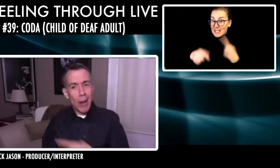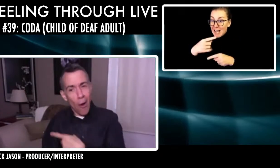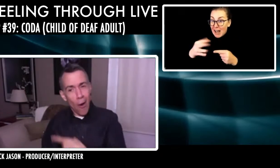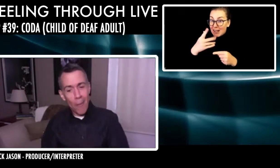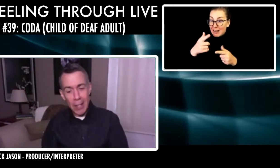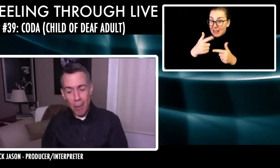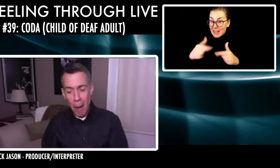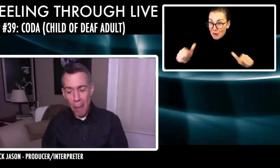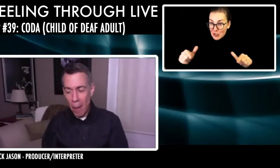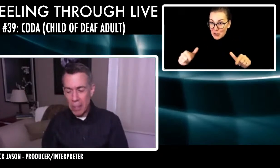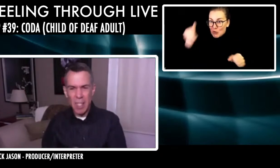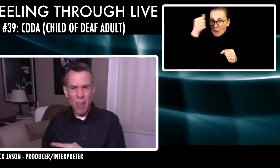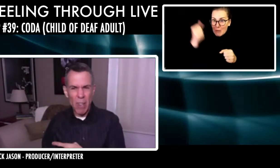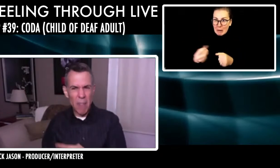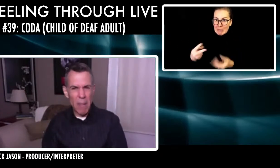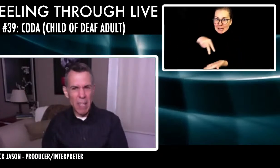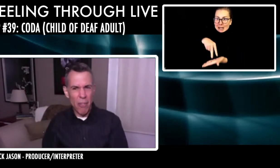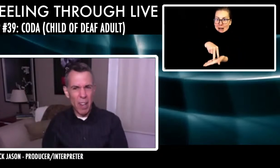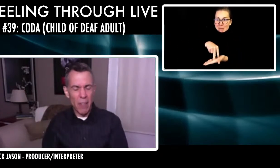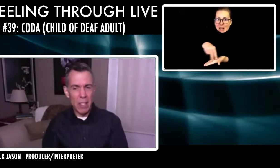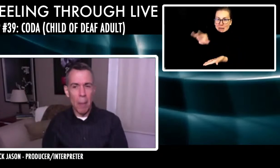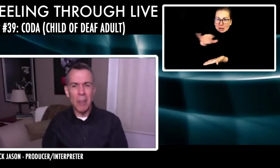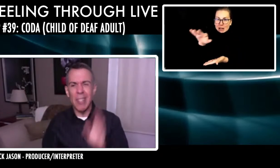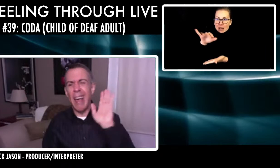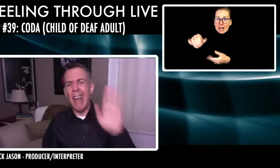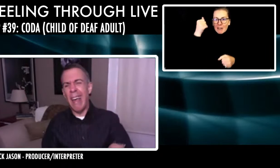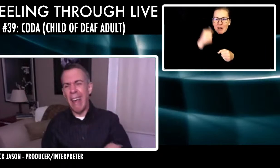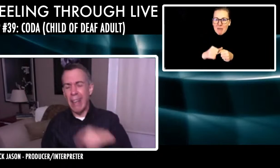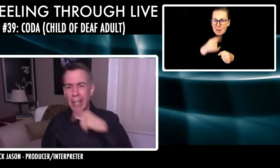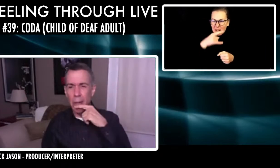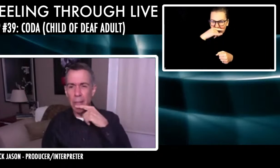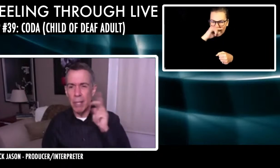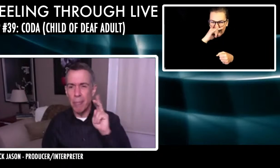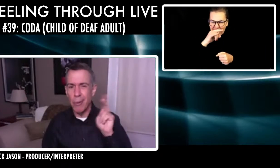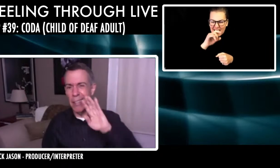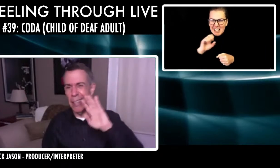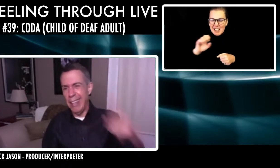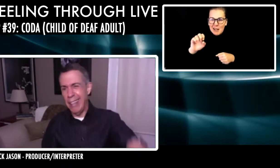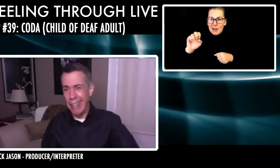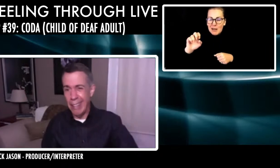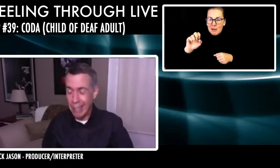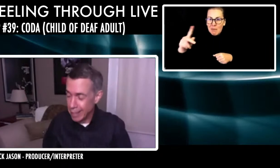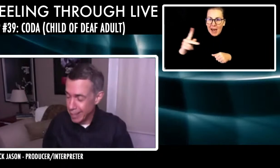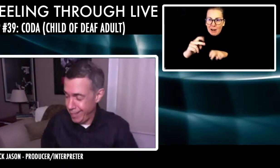So I went home and I told my mom, I said, they were kind of making fun of us. And I was hearing people.